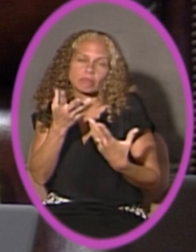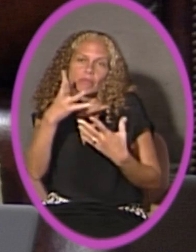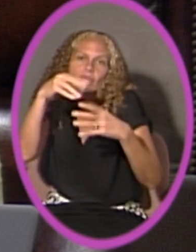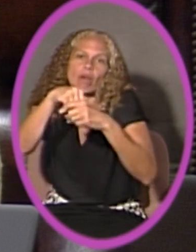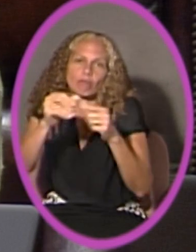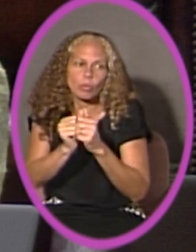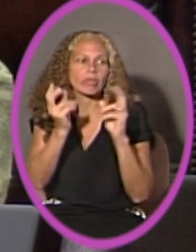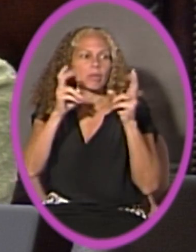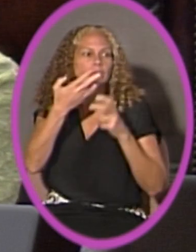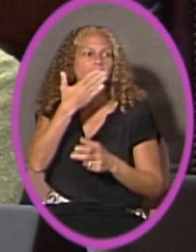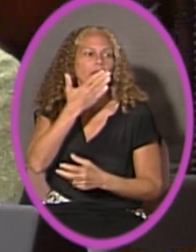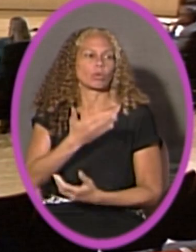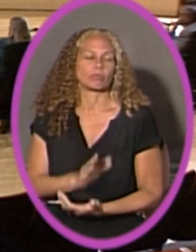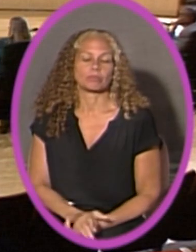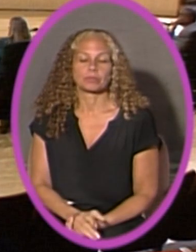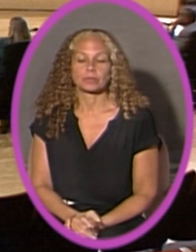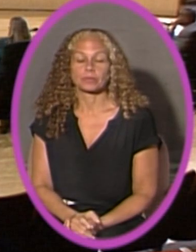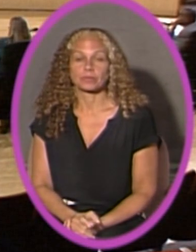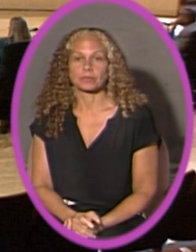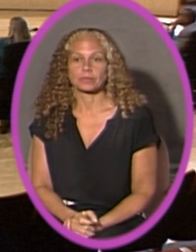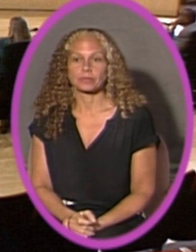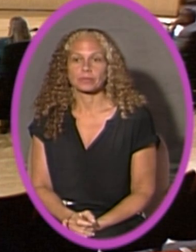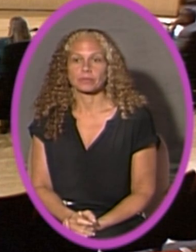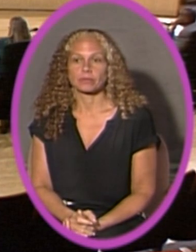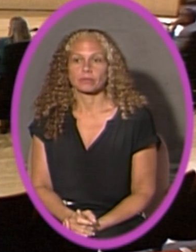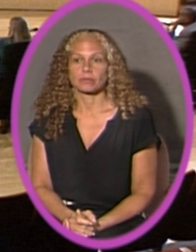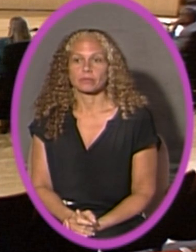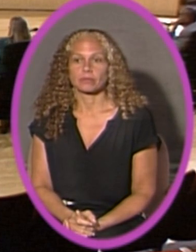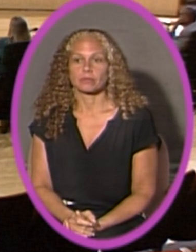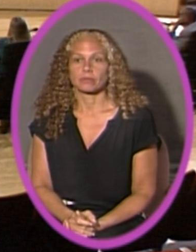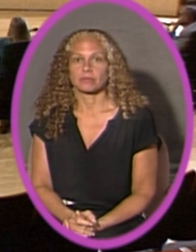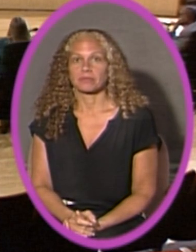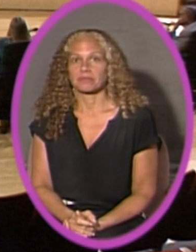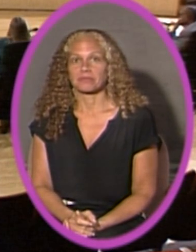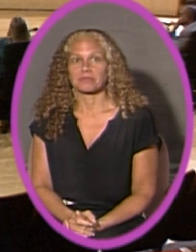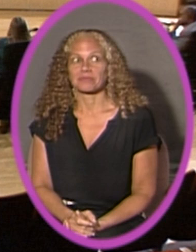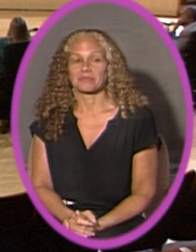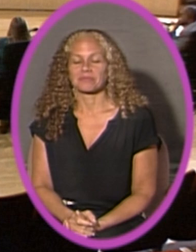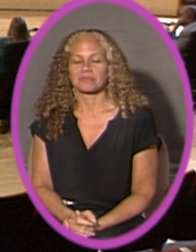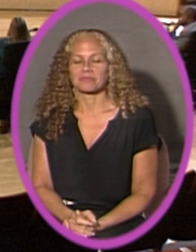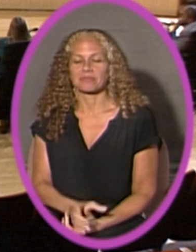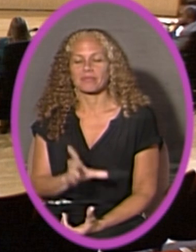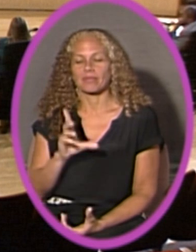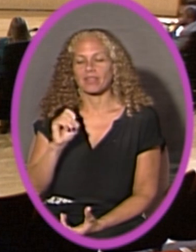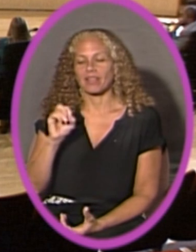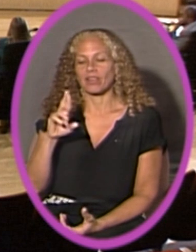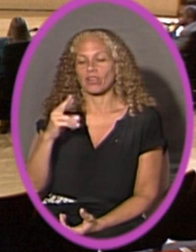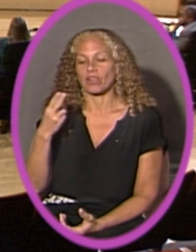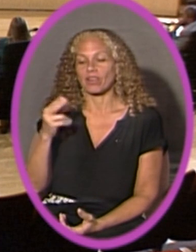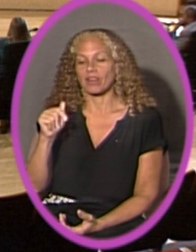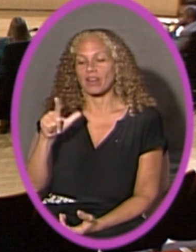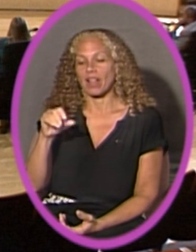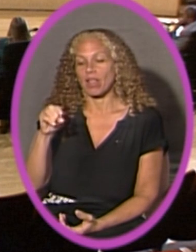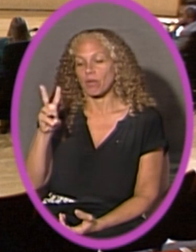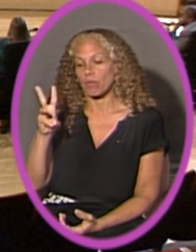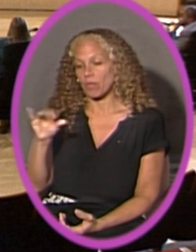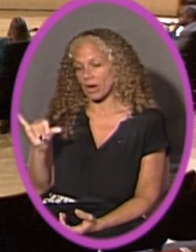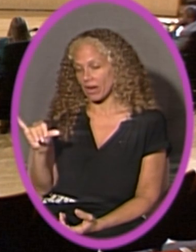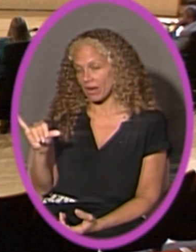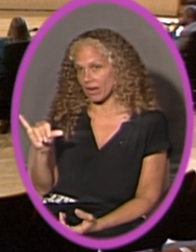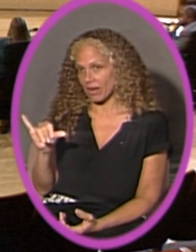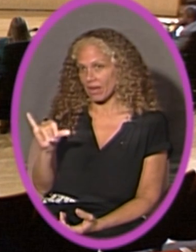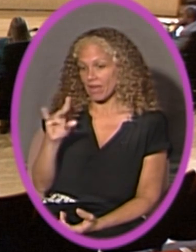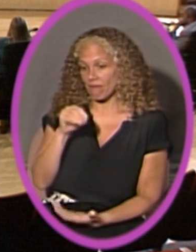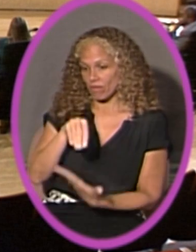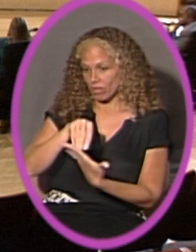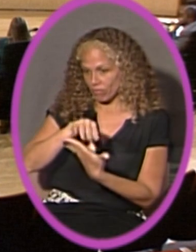thank you. Thank you. Yes, Dr. Holloway, sir. Madam Chair, for the